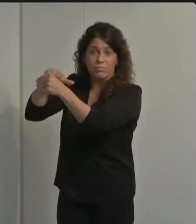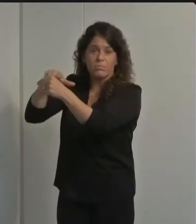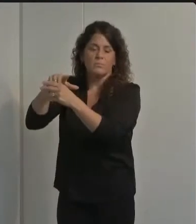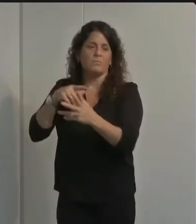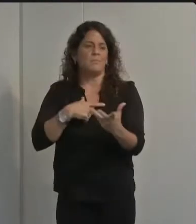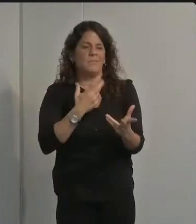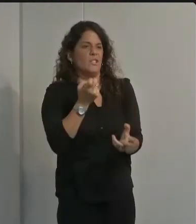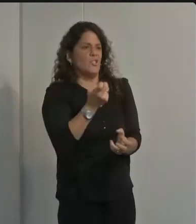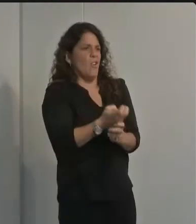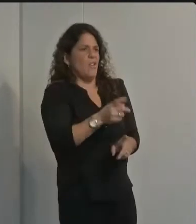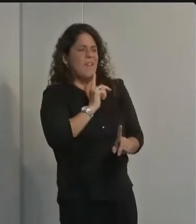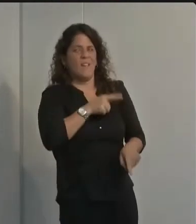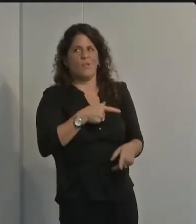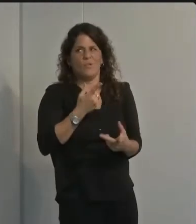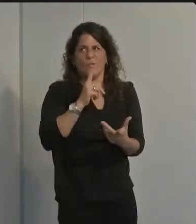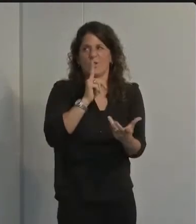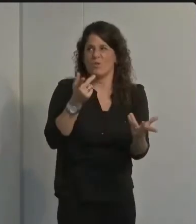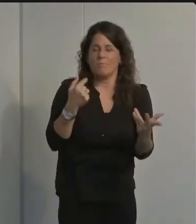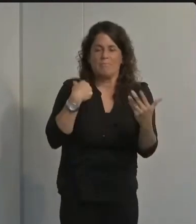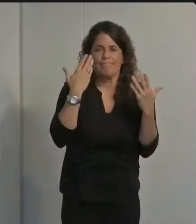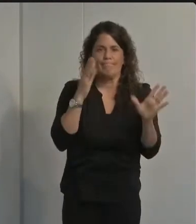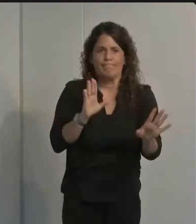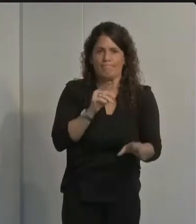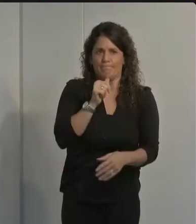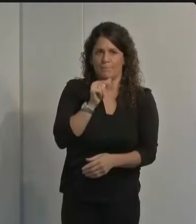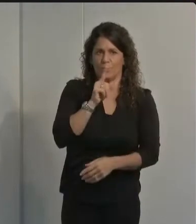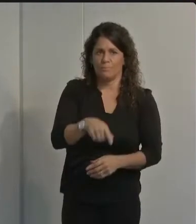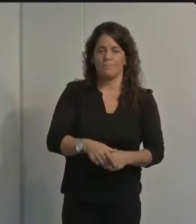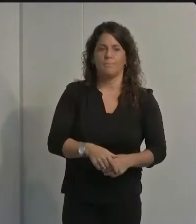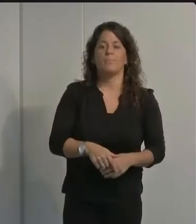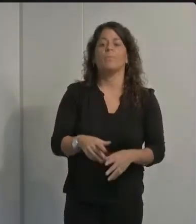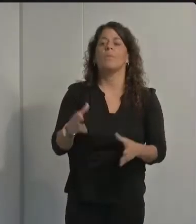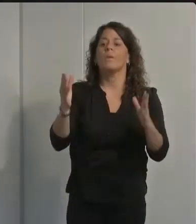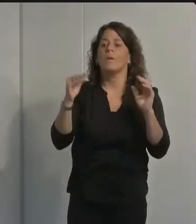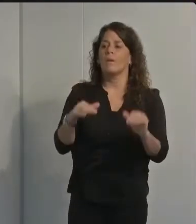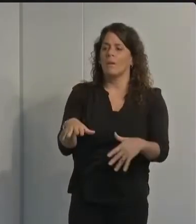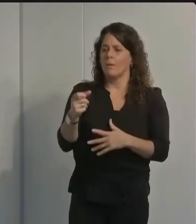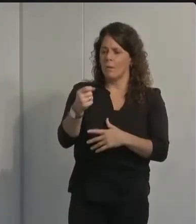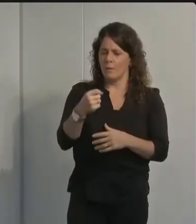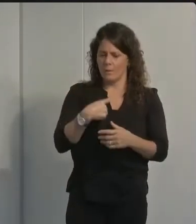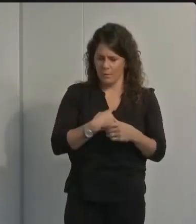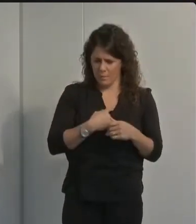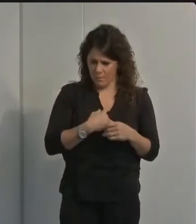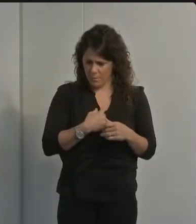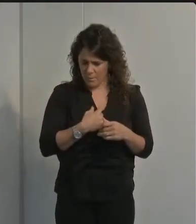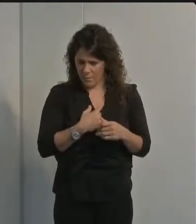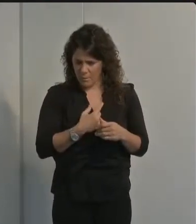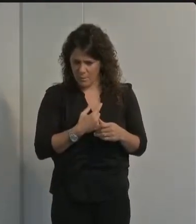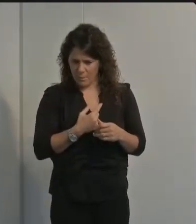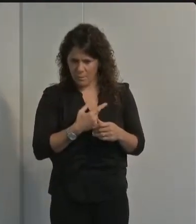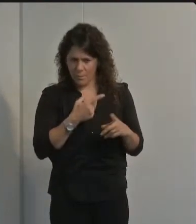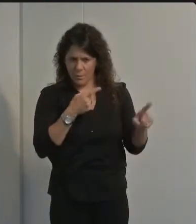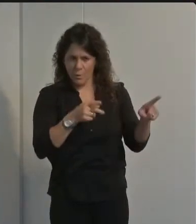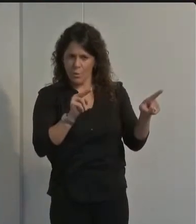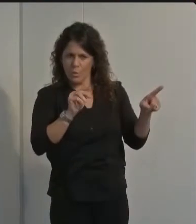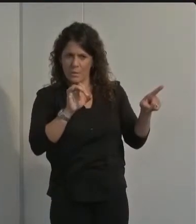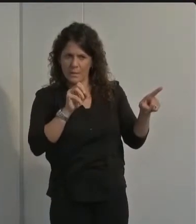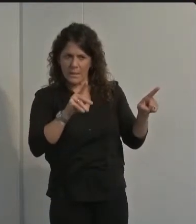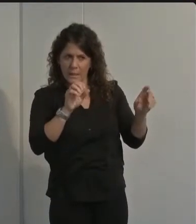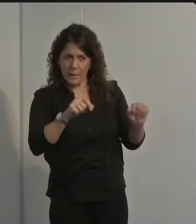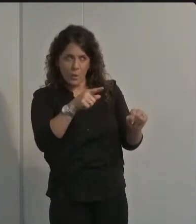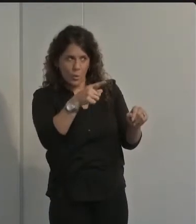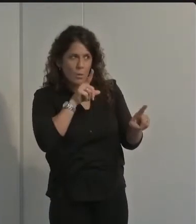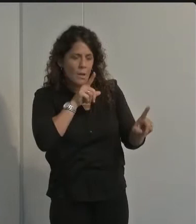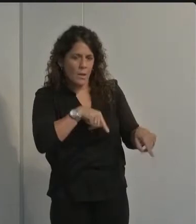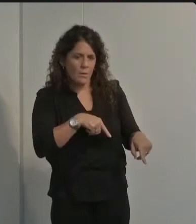okay um i also don't know if if um you nick would be able to answer this